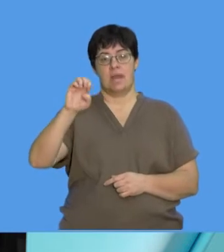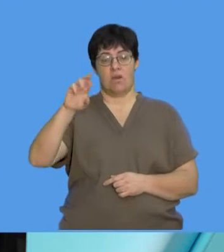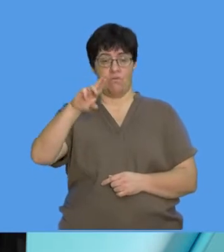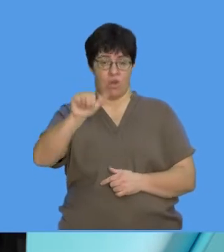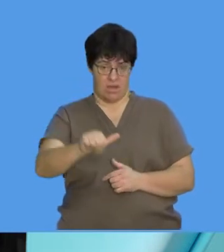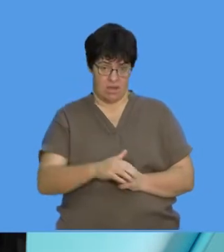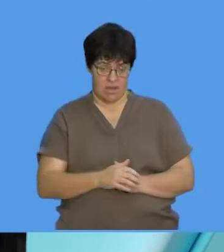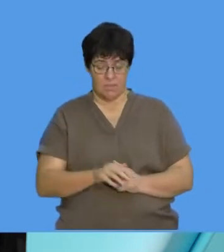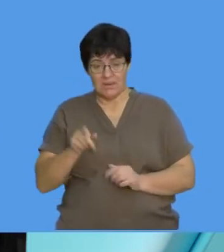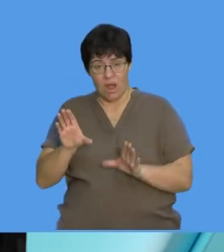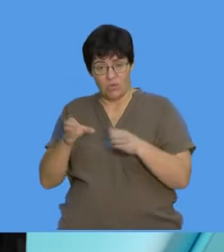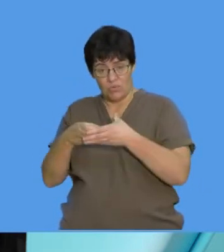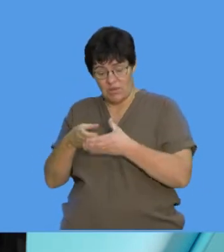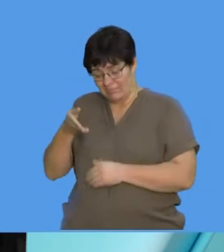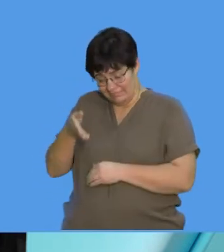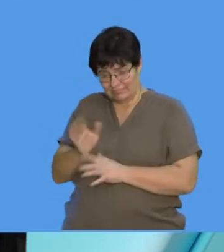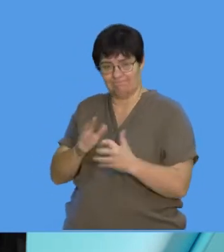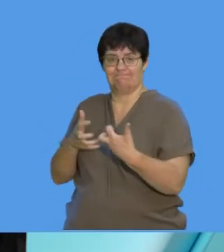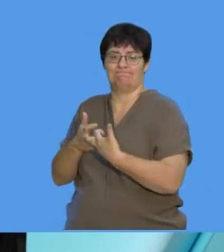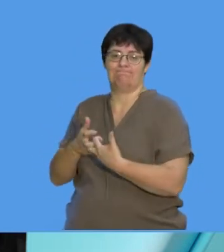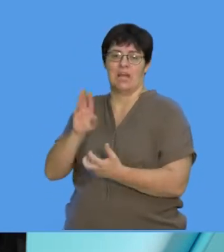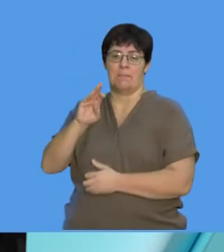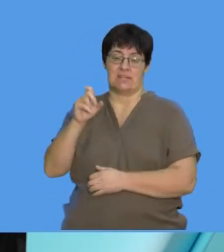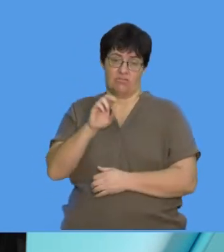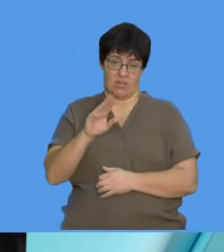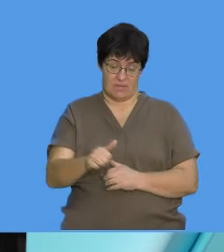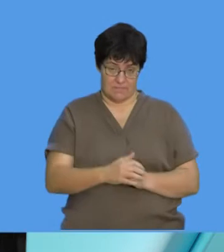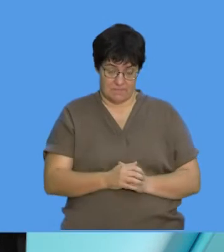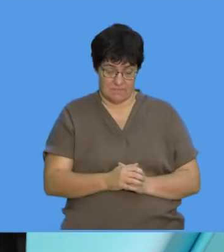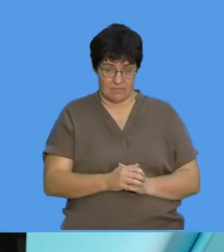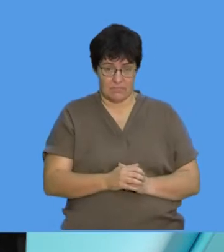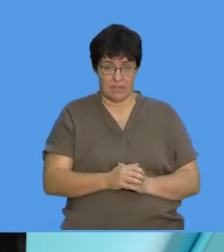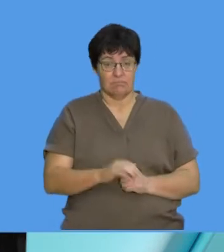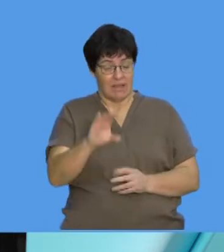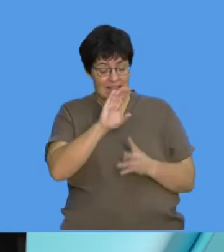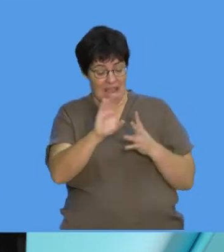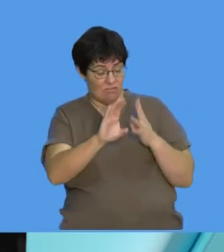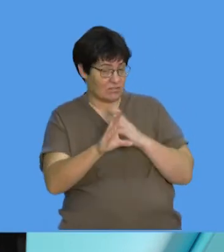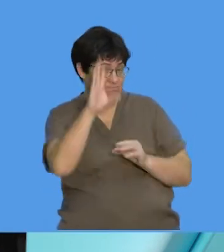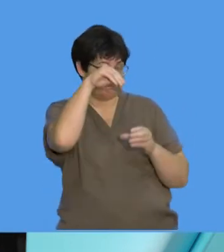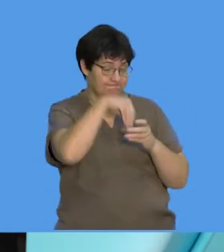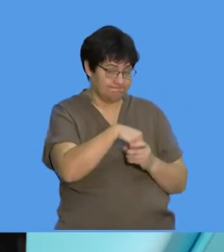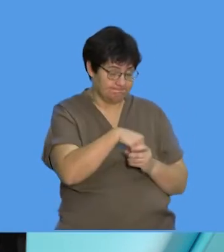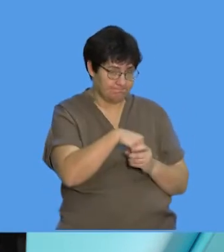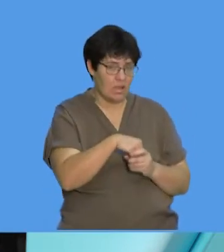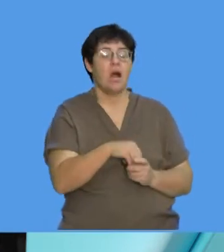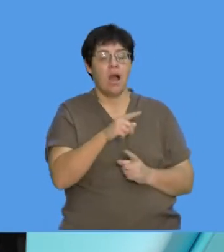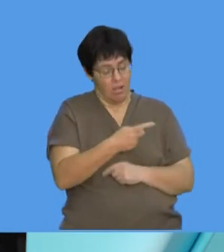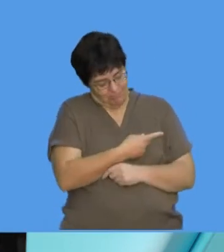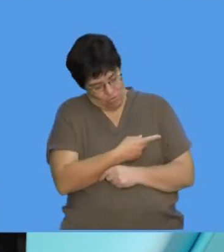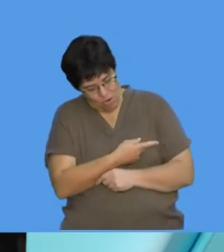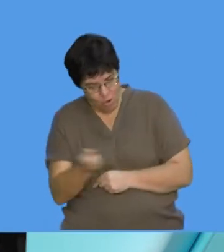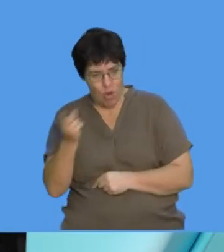is where bacteria fits in. And those specific characteristics mean that all